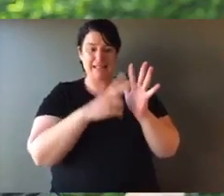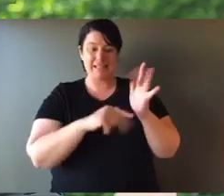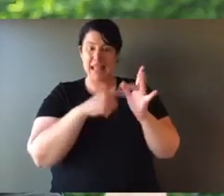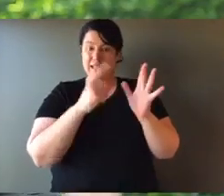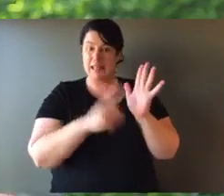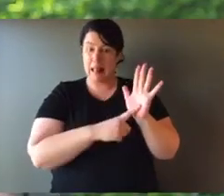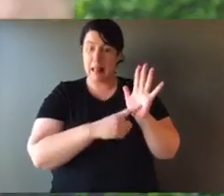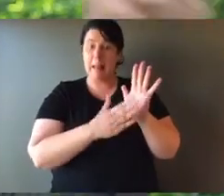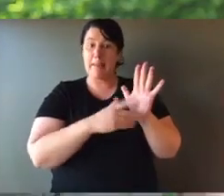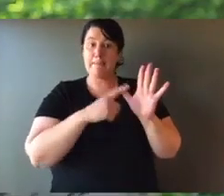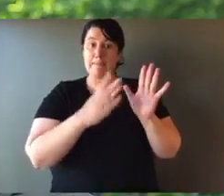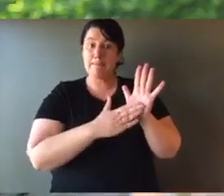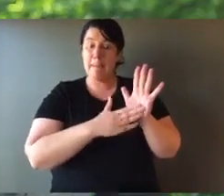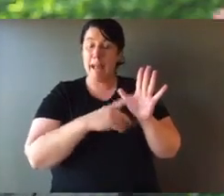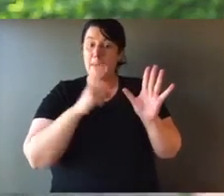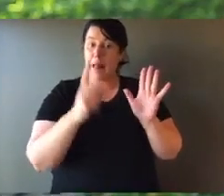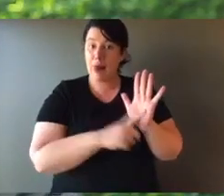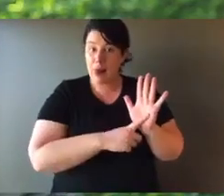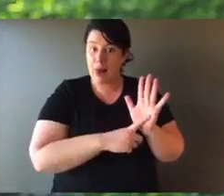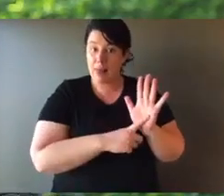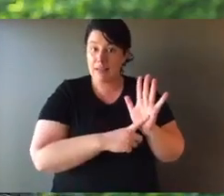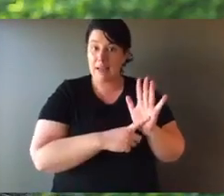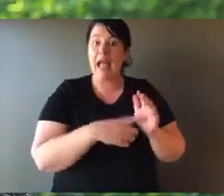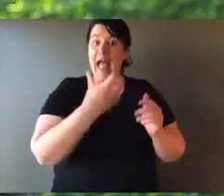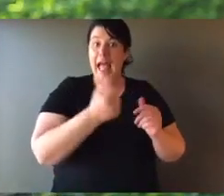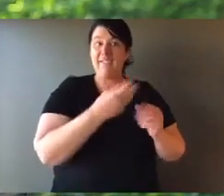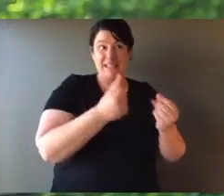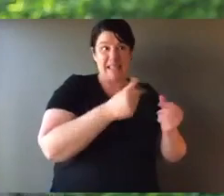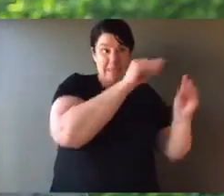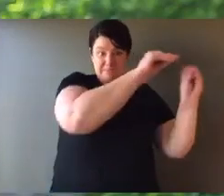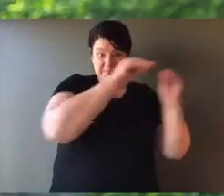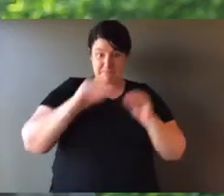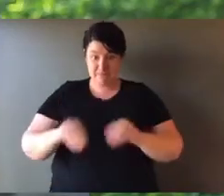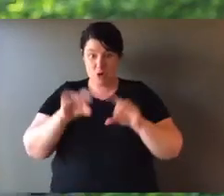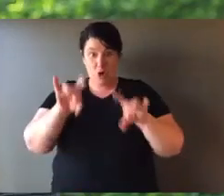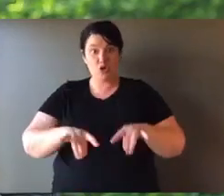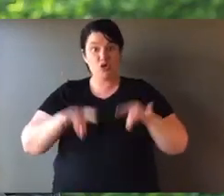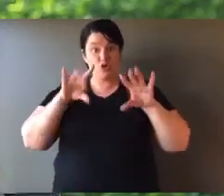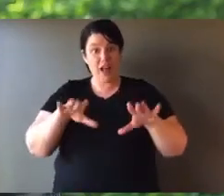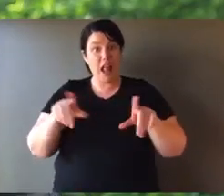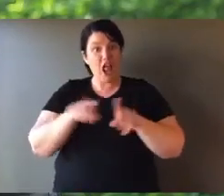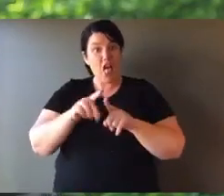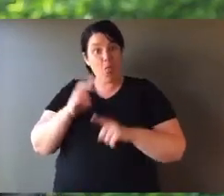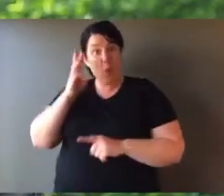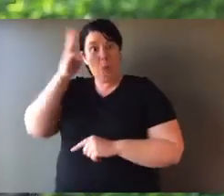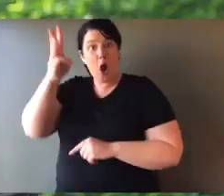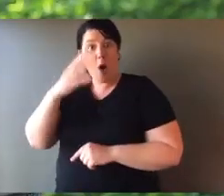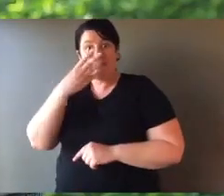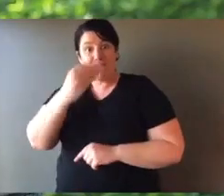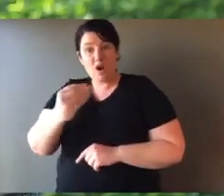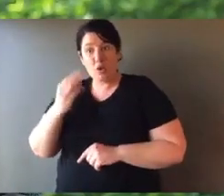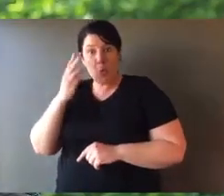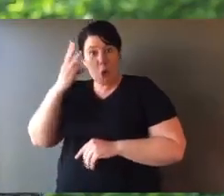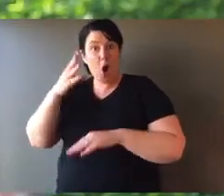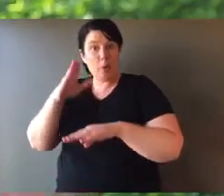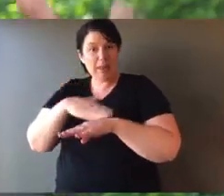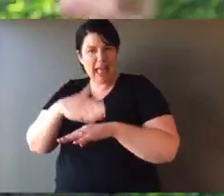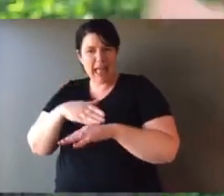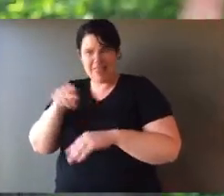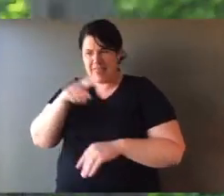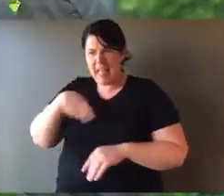mammals. And typically, as well, those placental mammals, and they include what's been introduced to Australia, the feral fox and the feral cat.